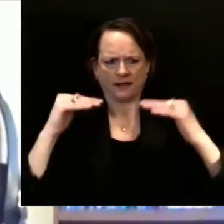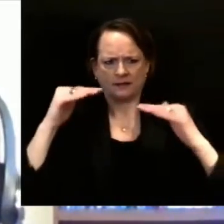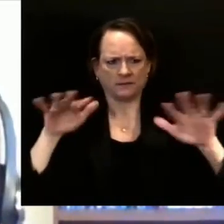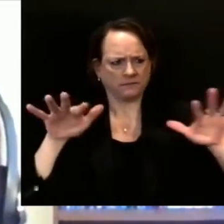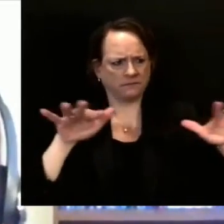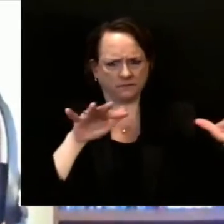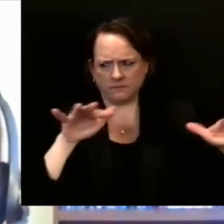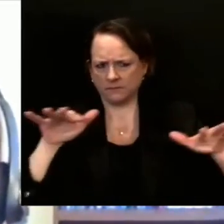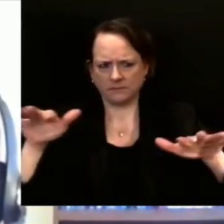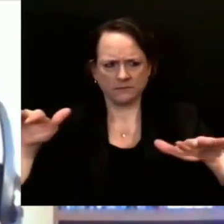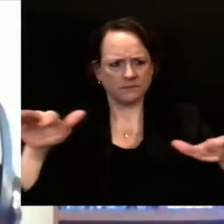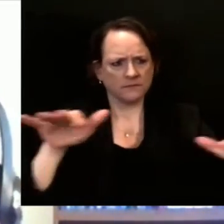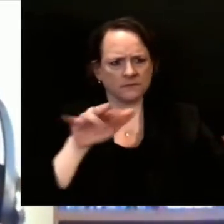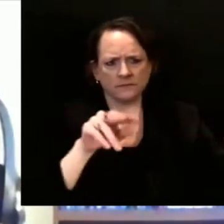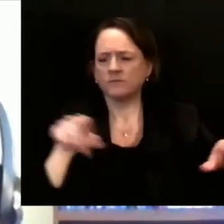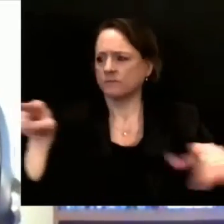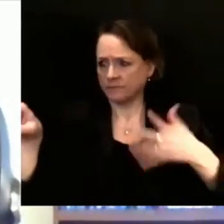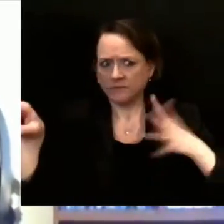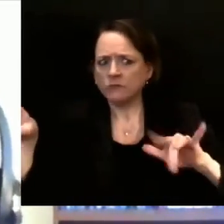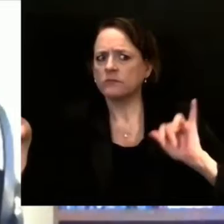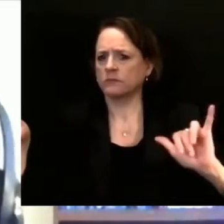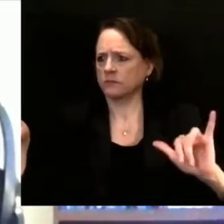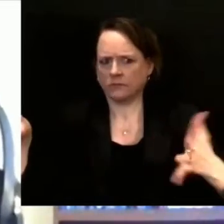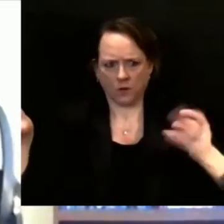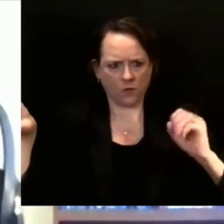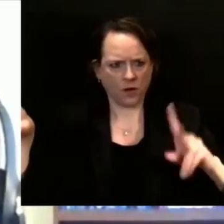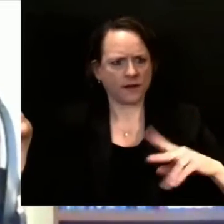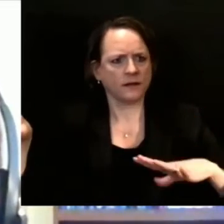in that we can keep the vaccine flowing.